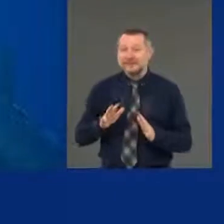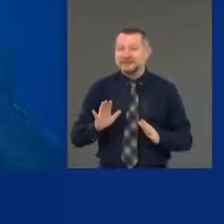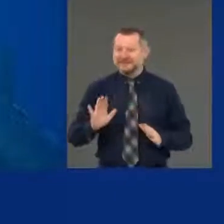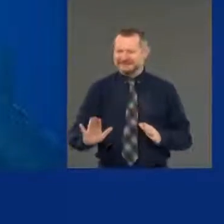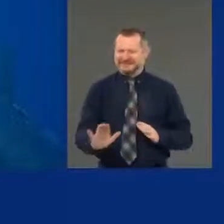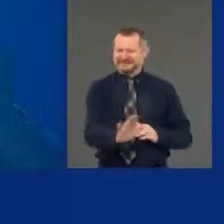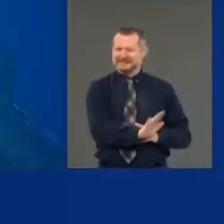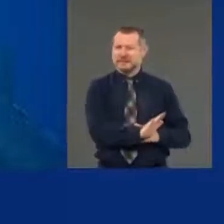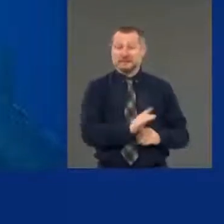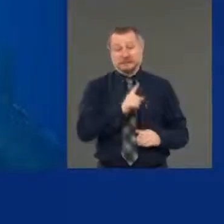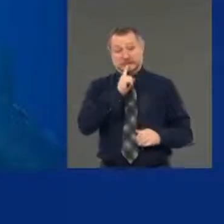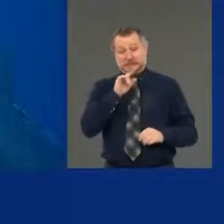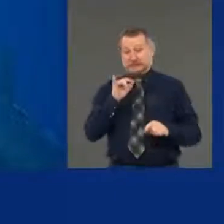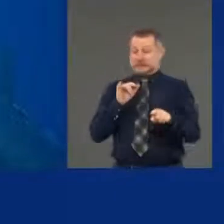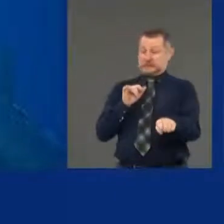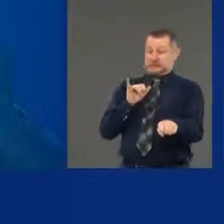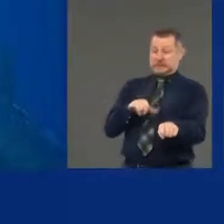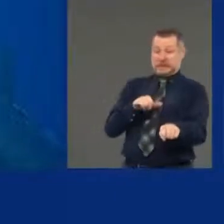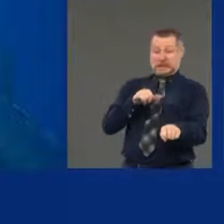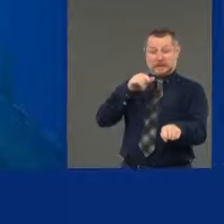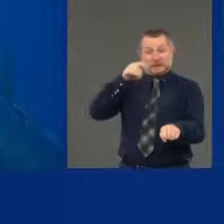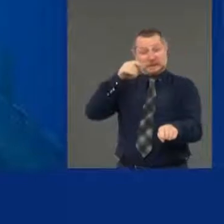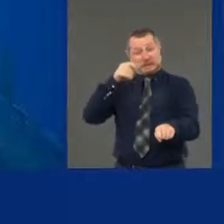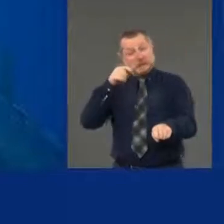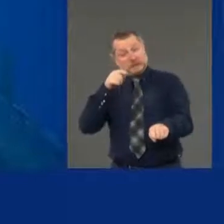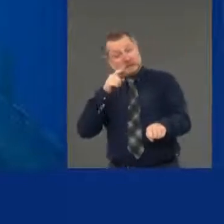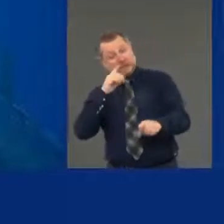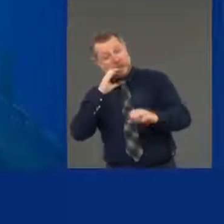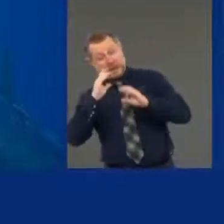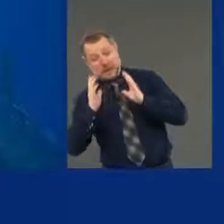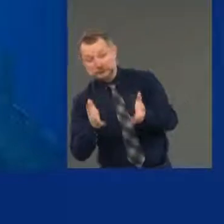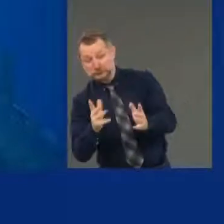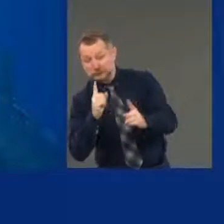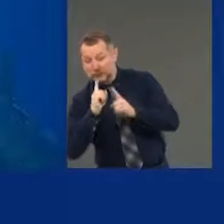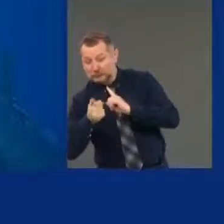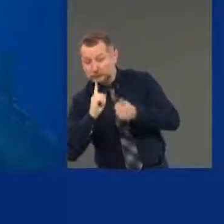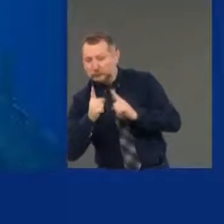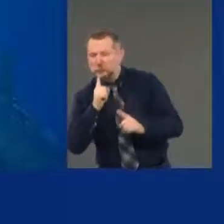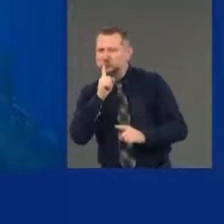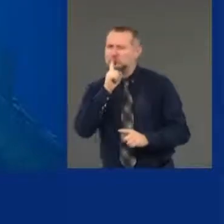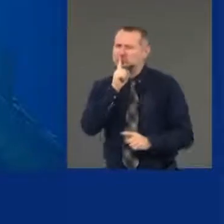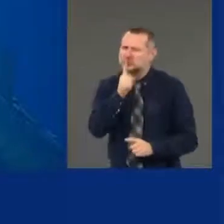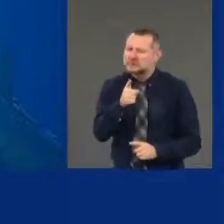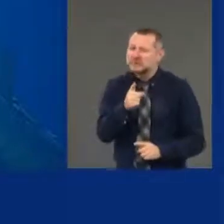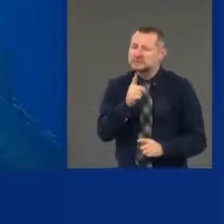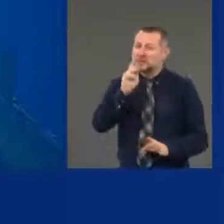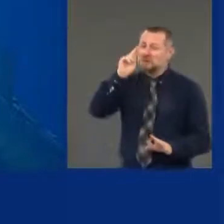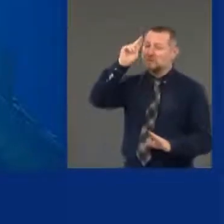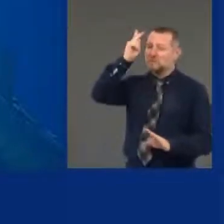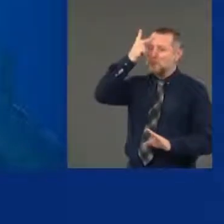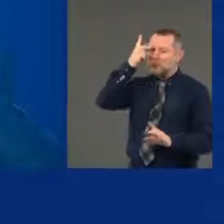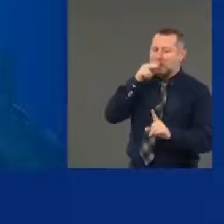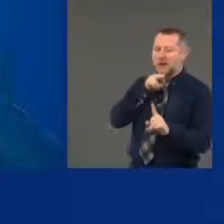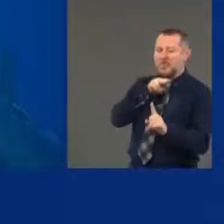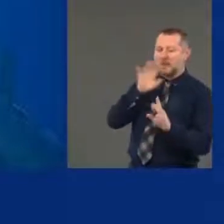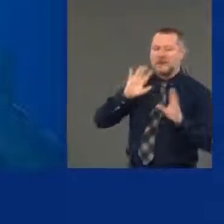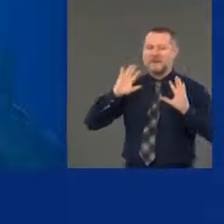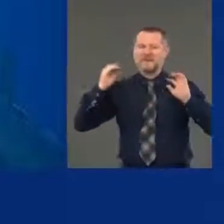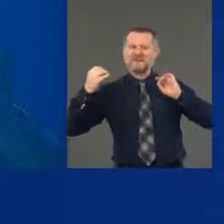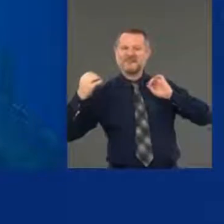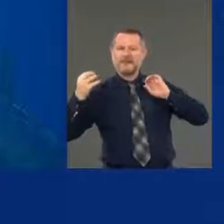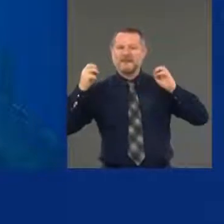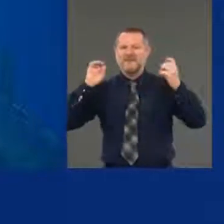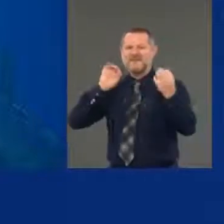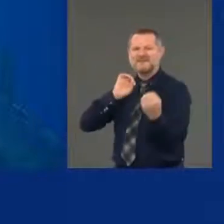political pandering or political posturing. It's about an honest,